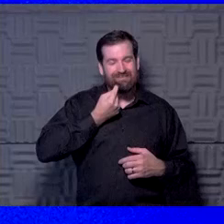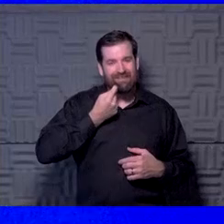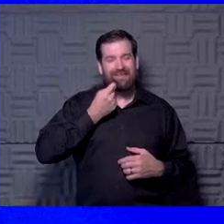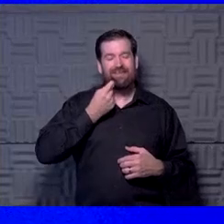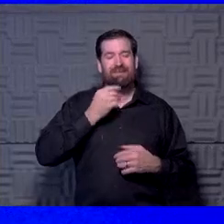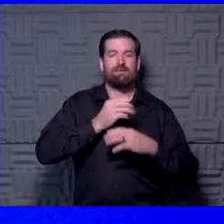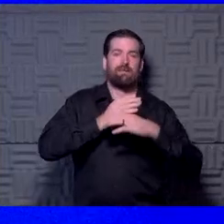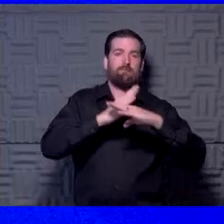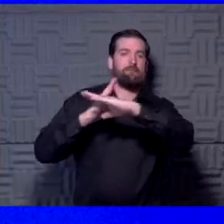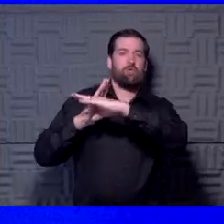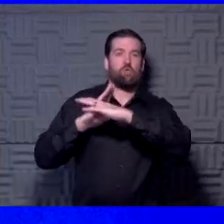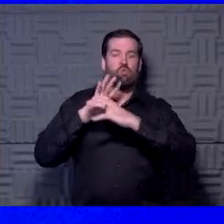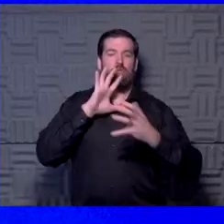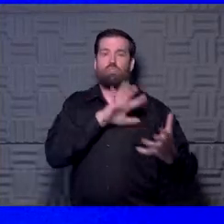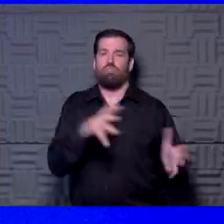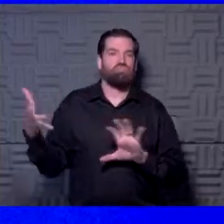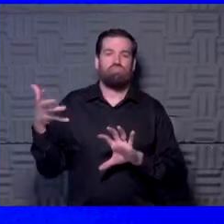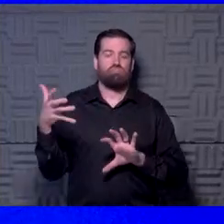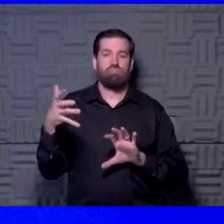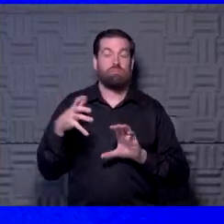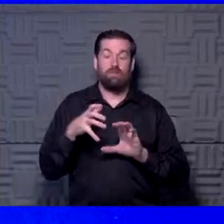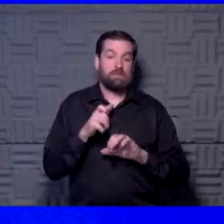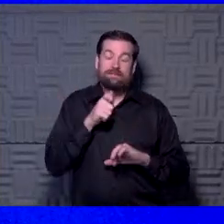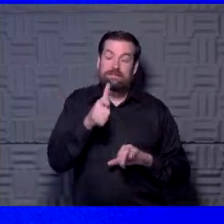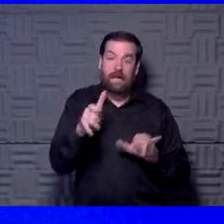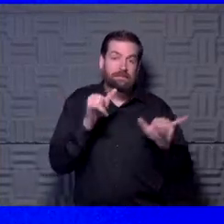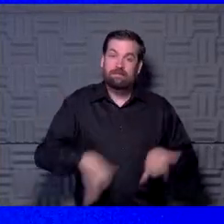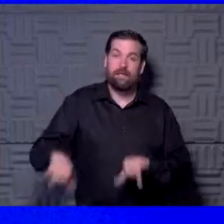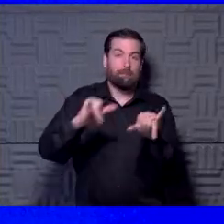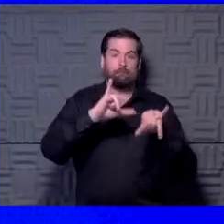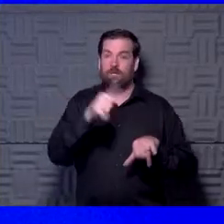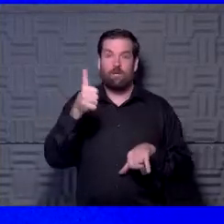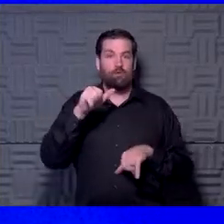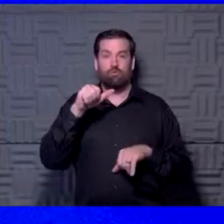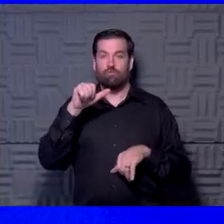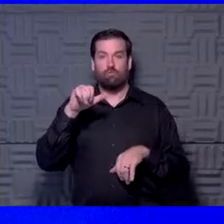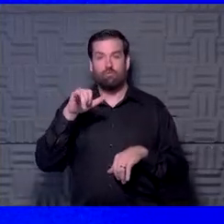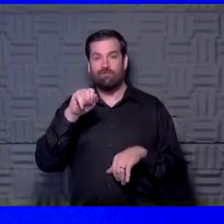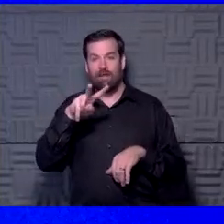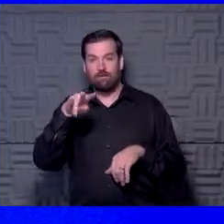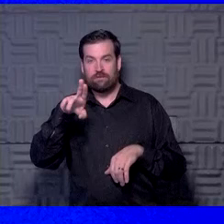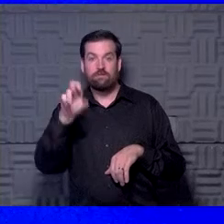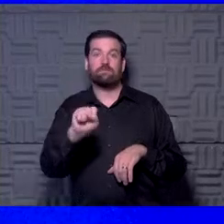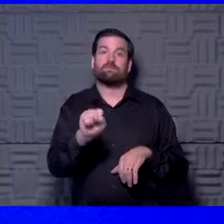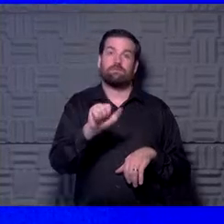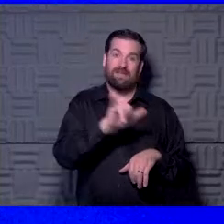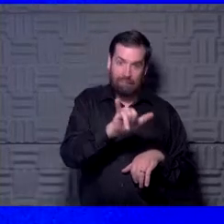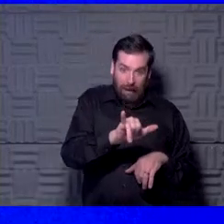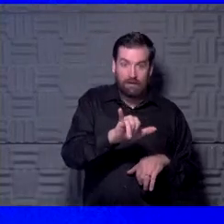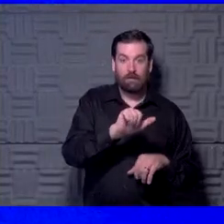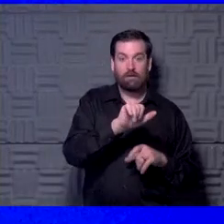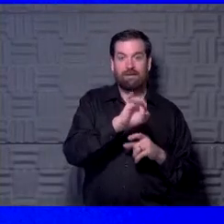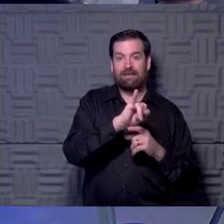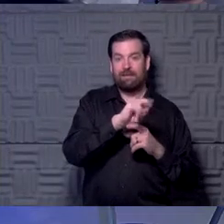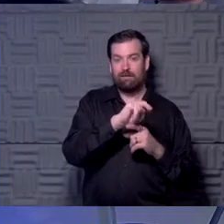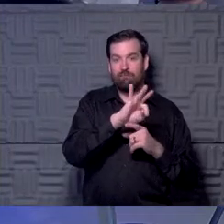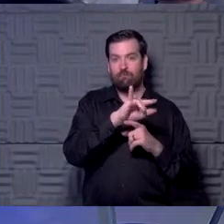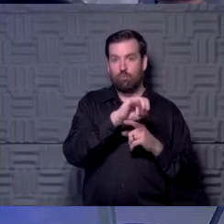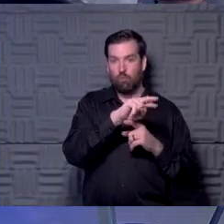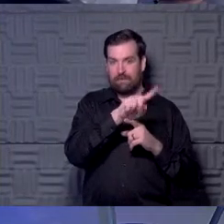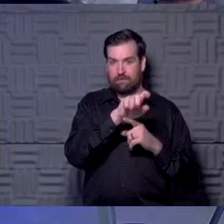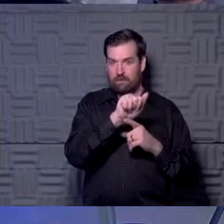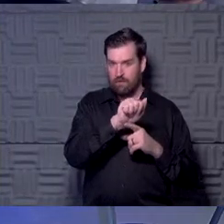dysregulation. That is not like any other virus that we've seen like influenza. So we are, you know, keeping that distinction there.